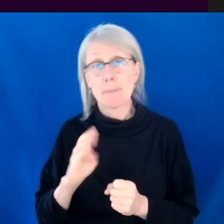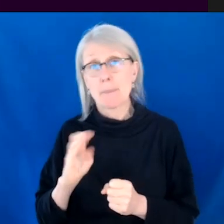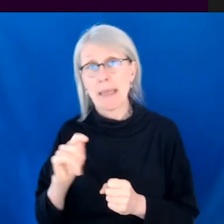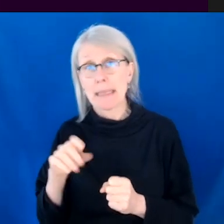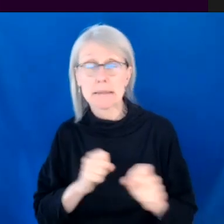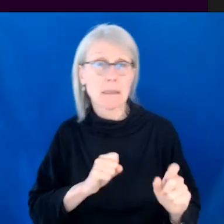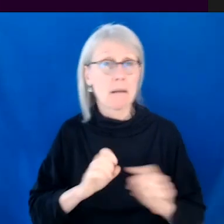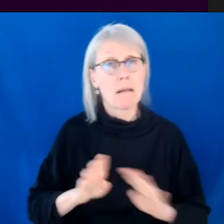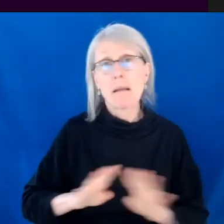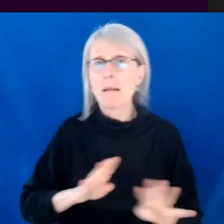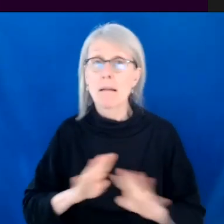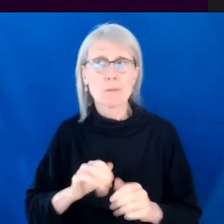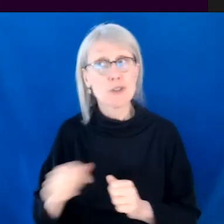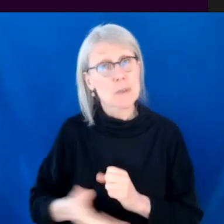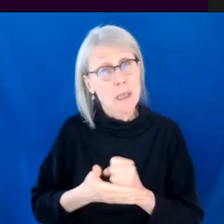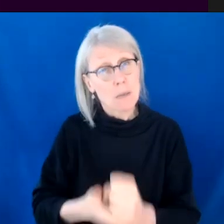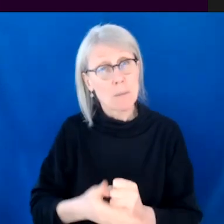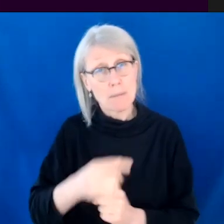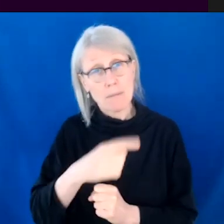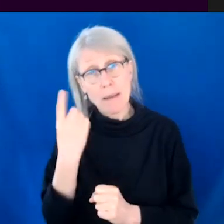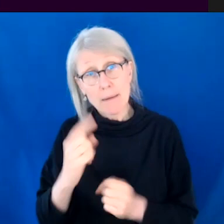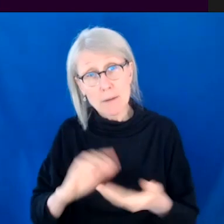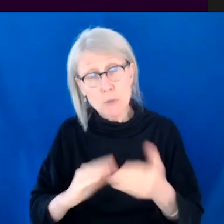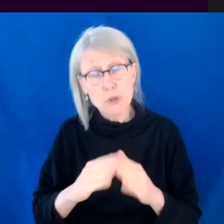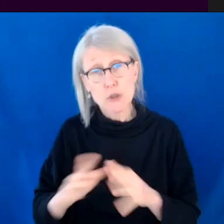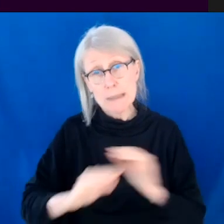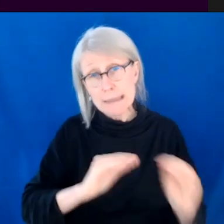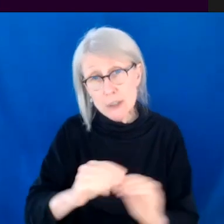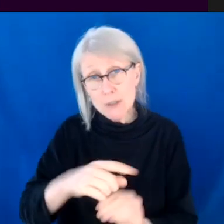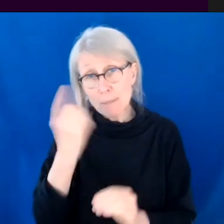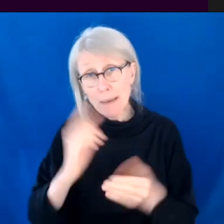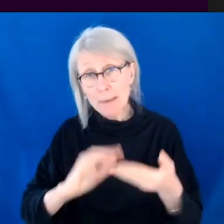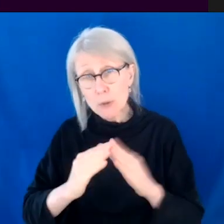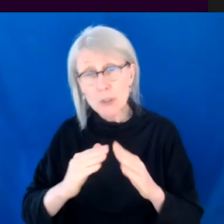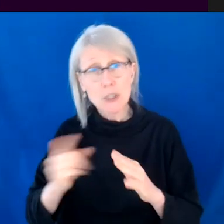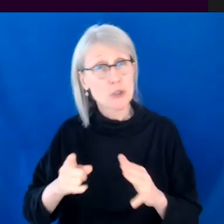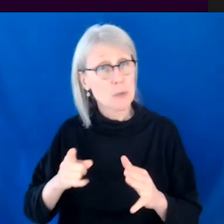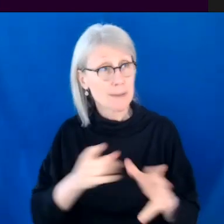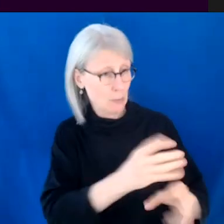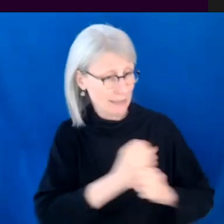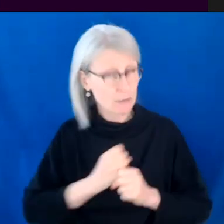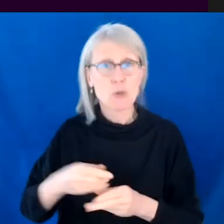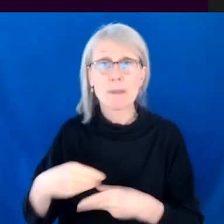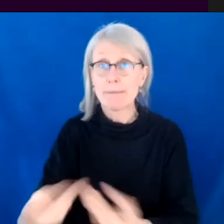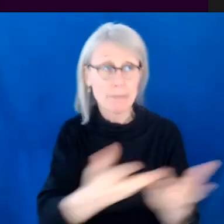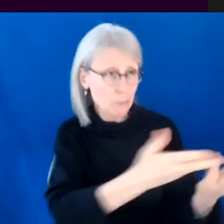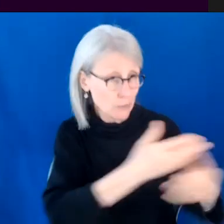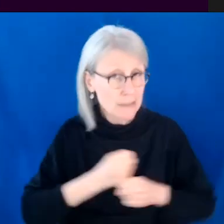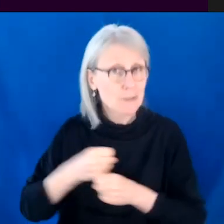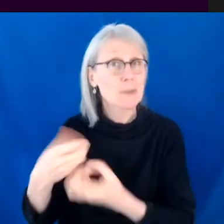was helping the black community. She was educating the black community. She was kind of paying it forward. And also she was, um,